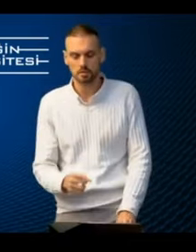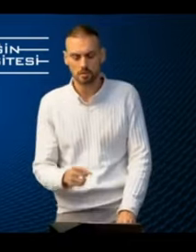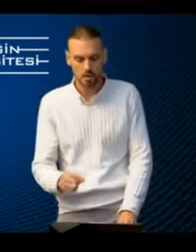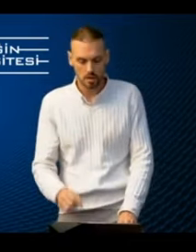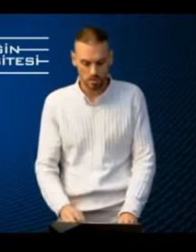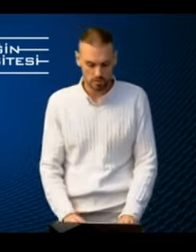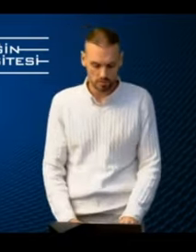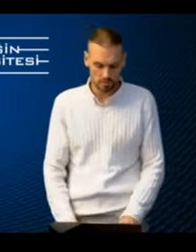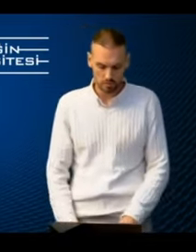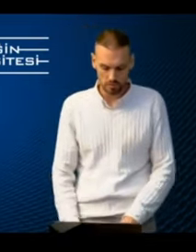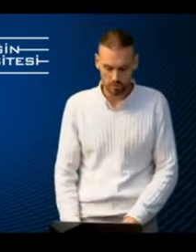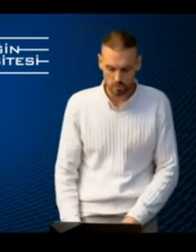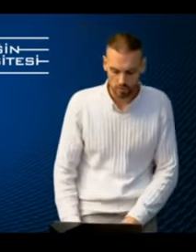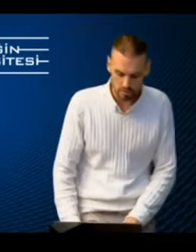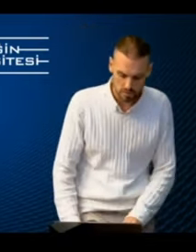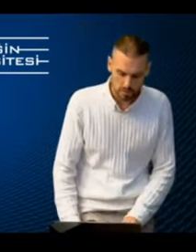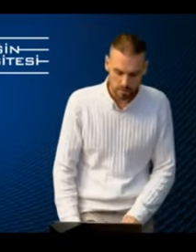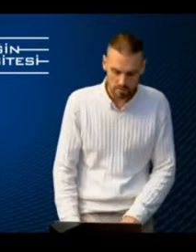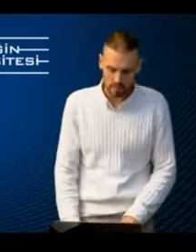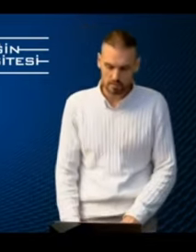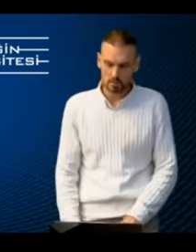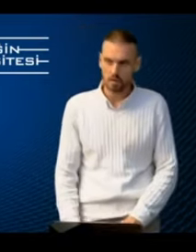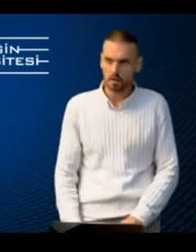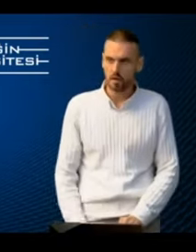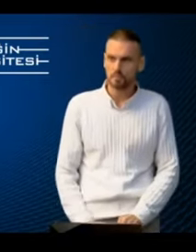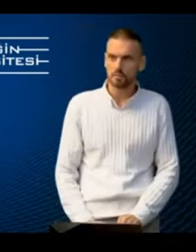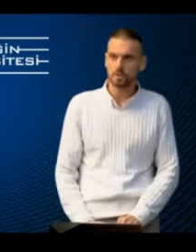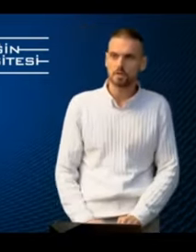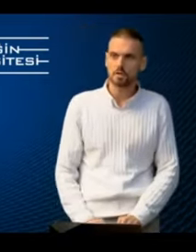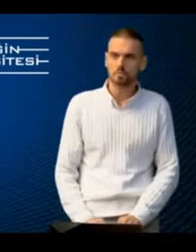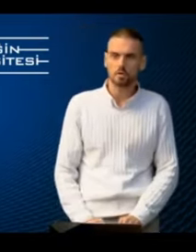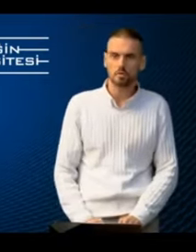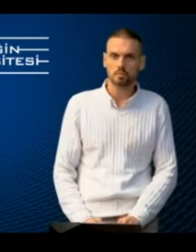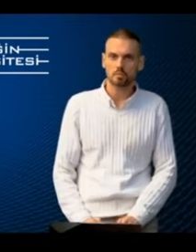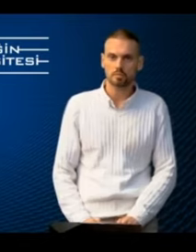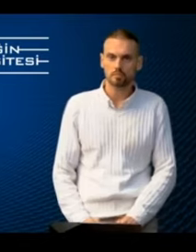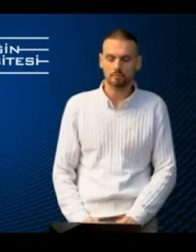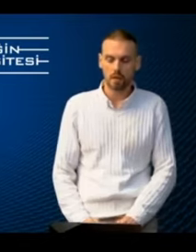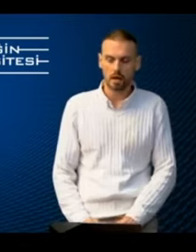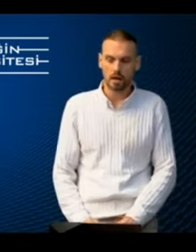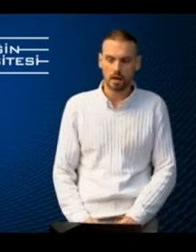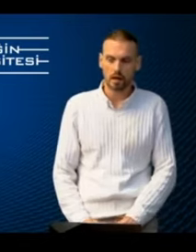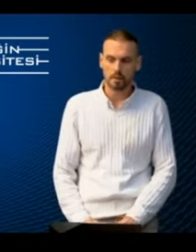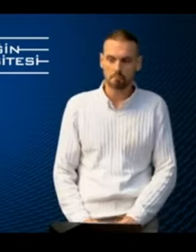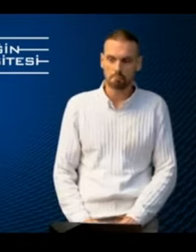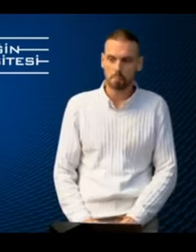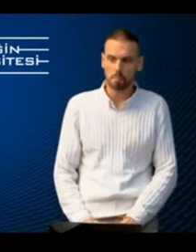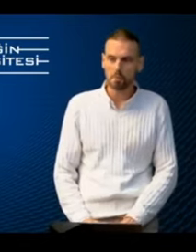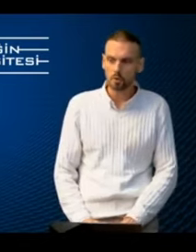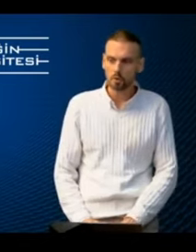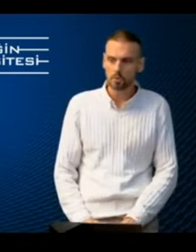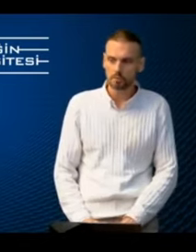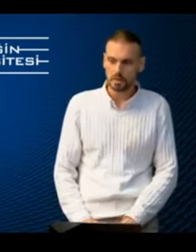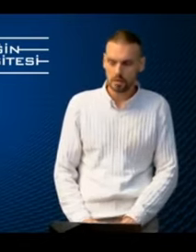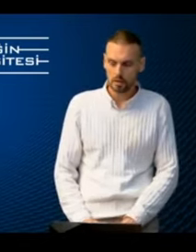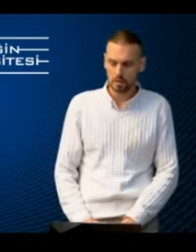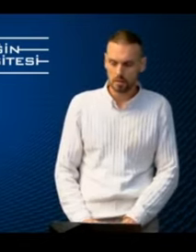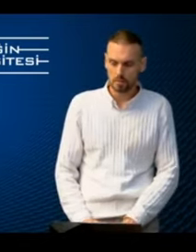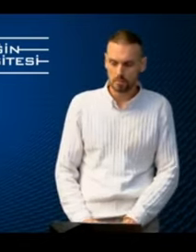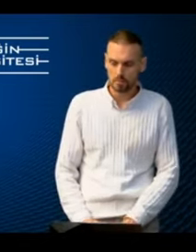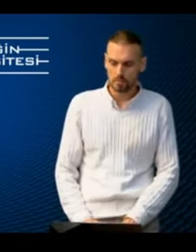significant review of the programs, that the training programs are not